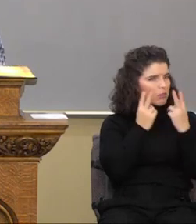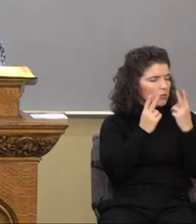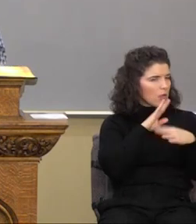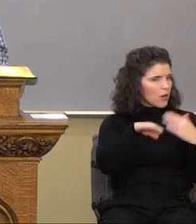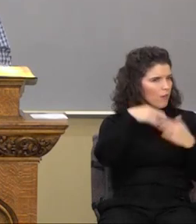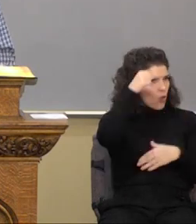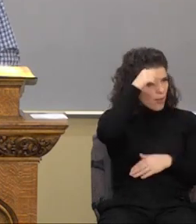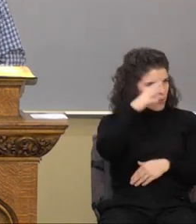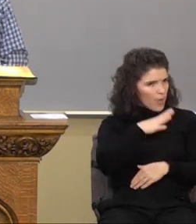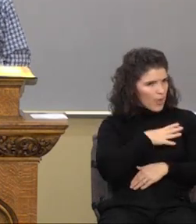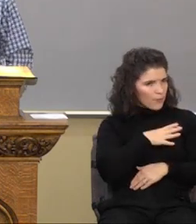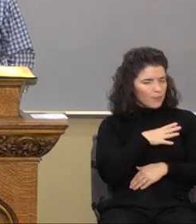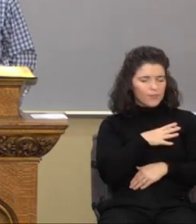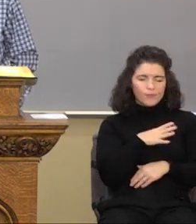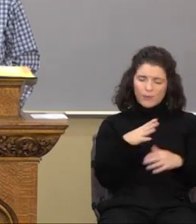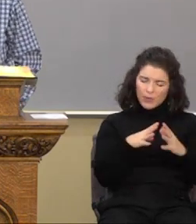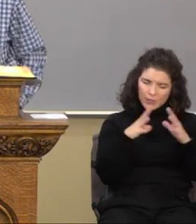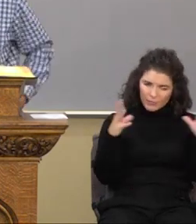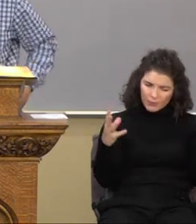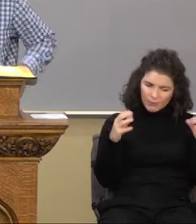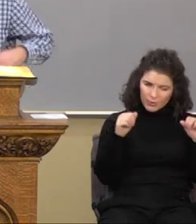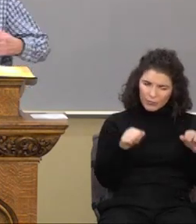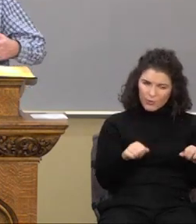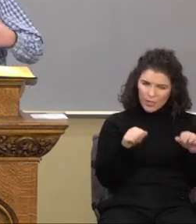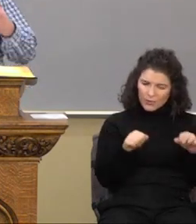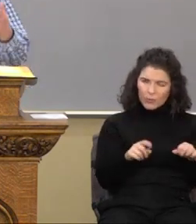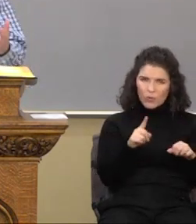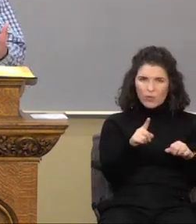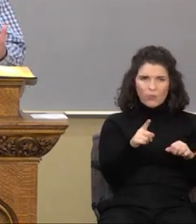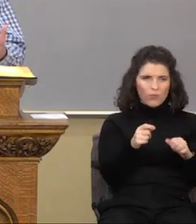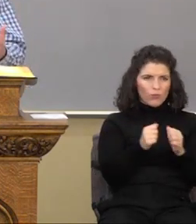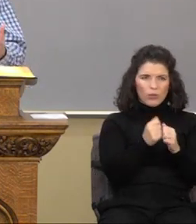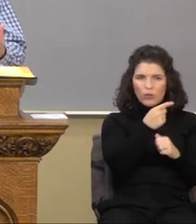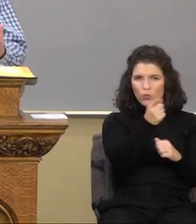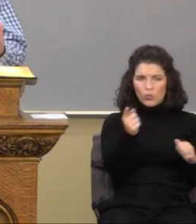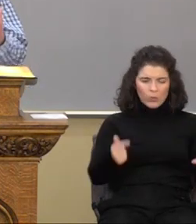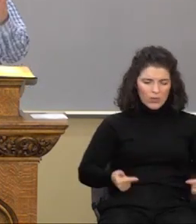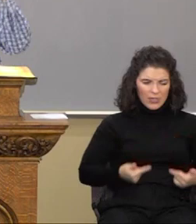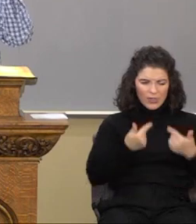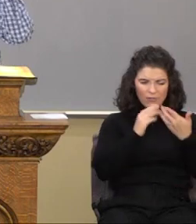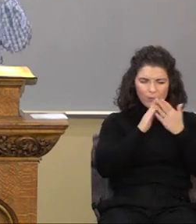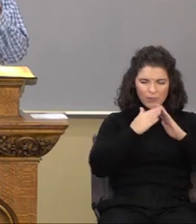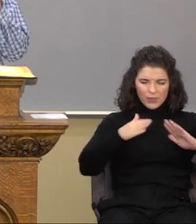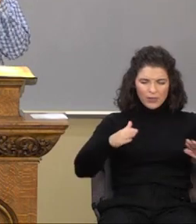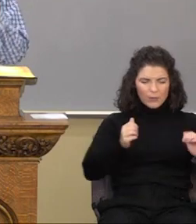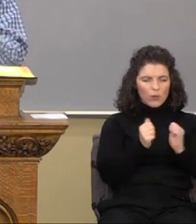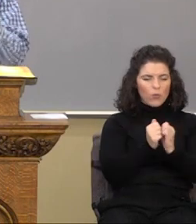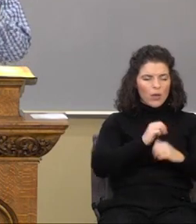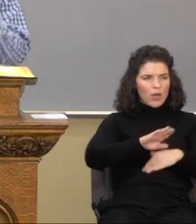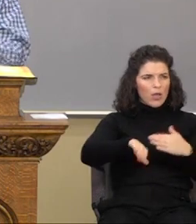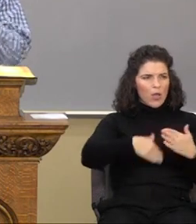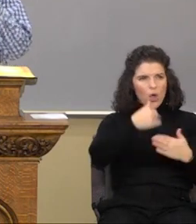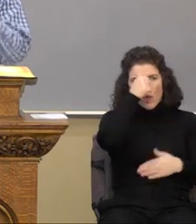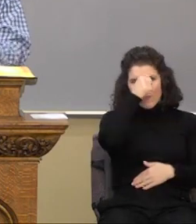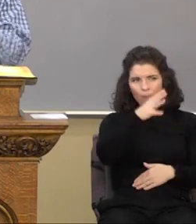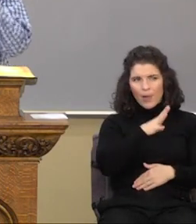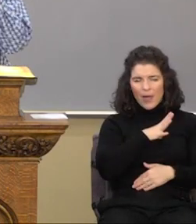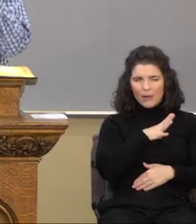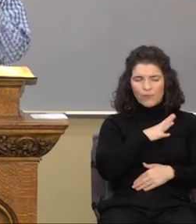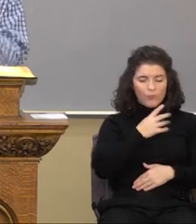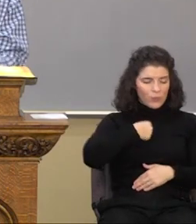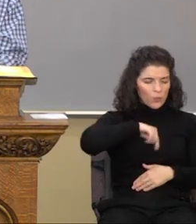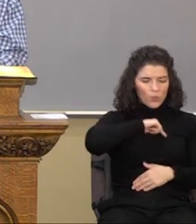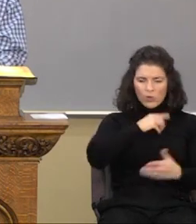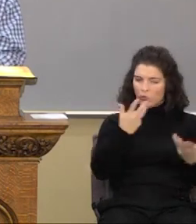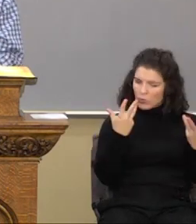possible, as much as life in you, live peaceably with all men. Listen, we don't ever want to be